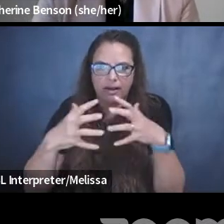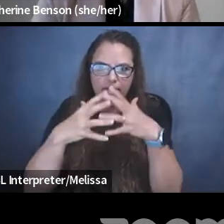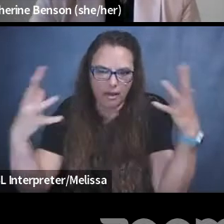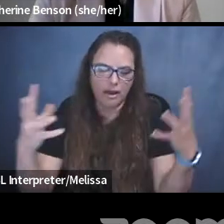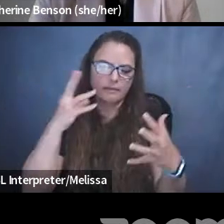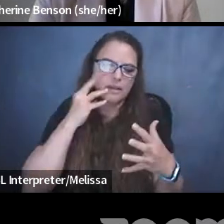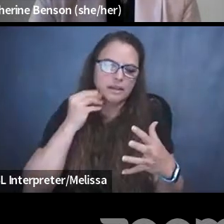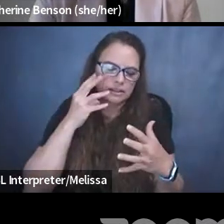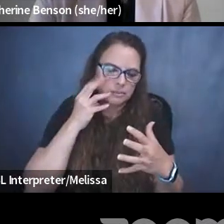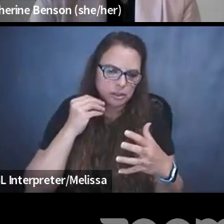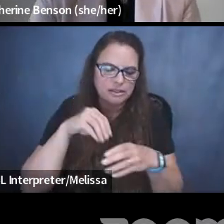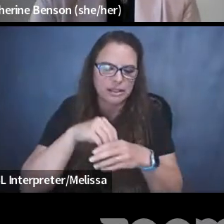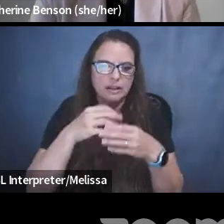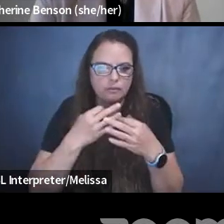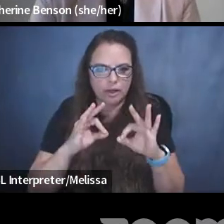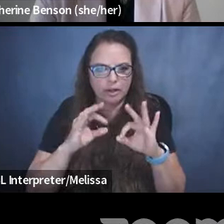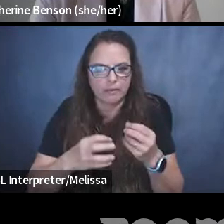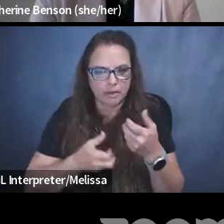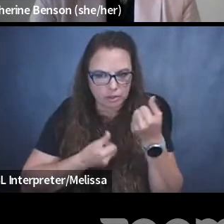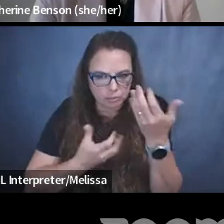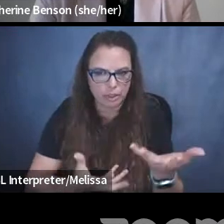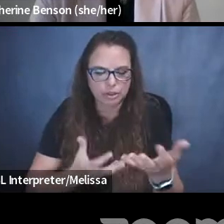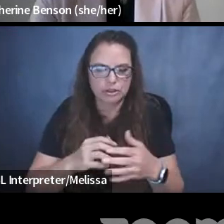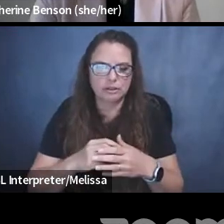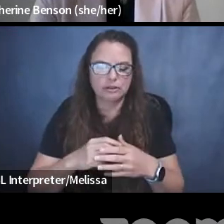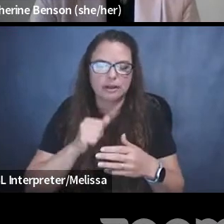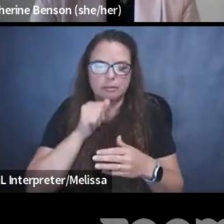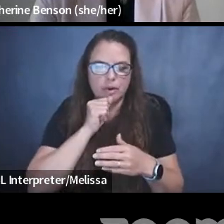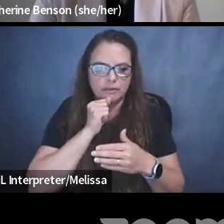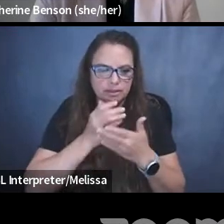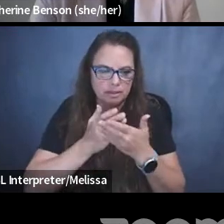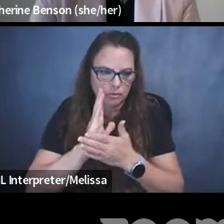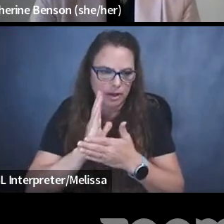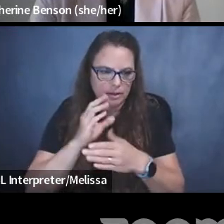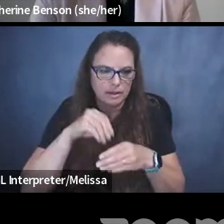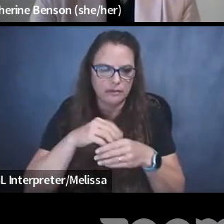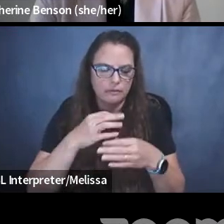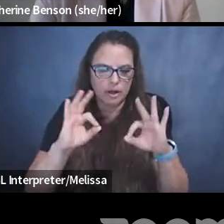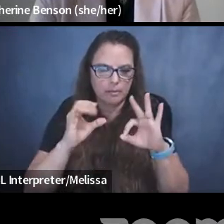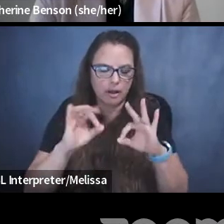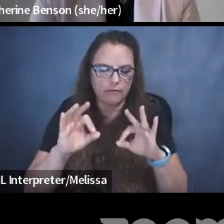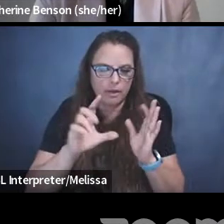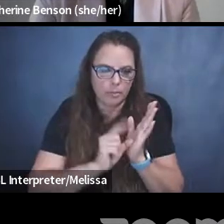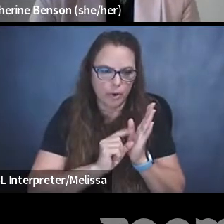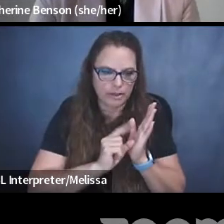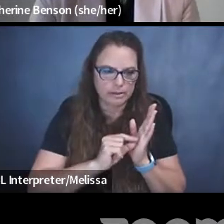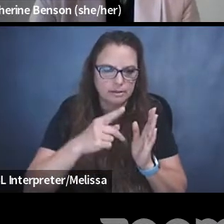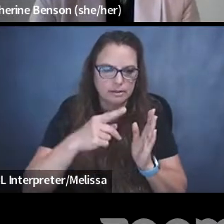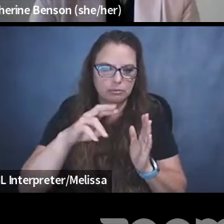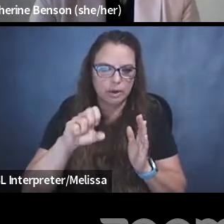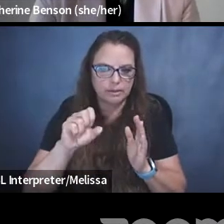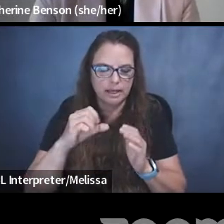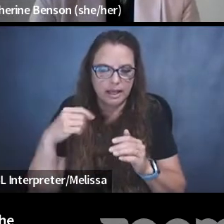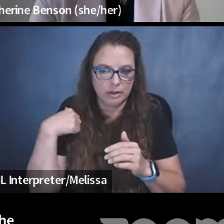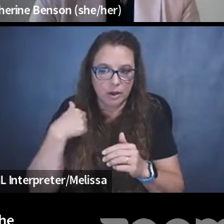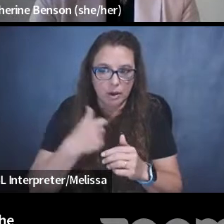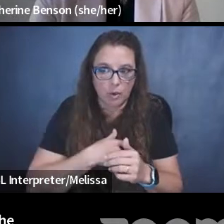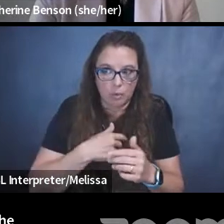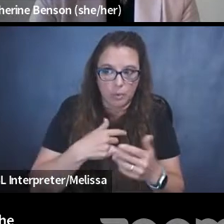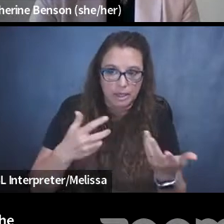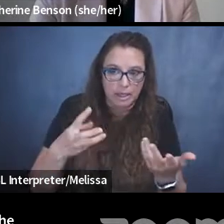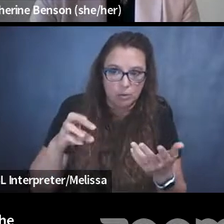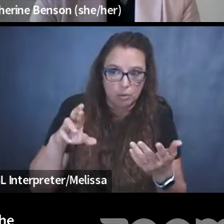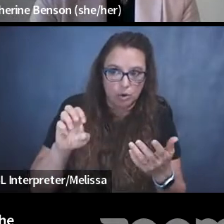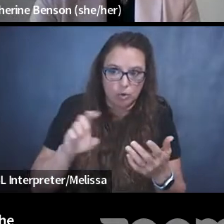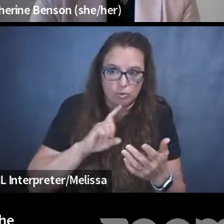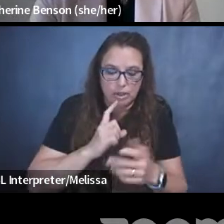freedom of expression, in privacy rights, in privacy freedom of the press, and we were, we were